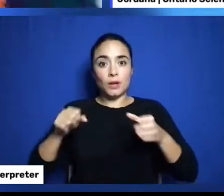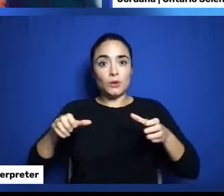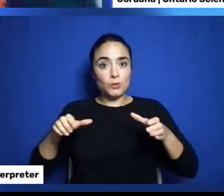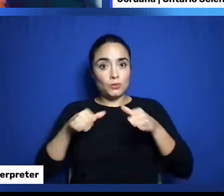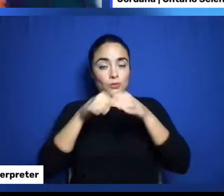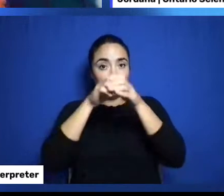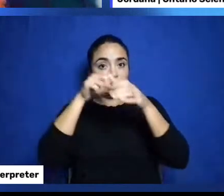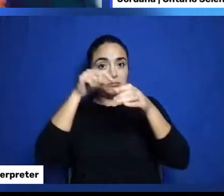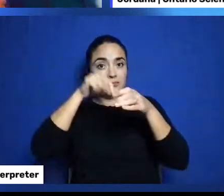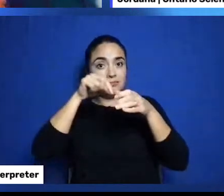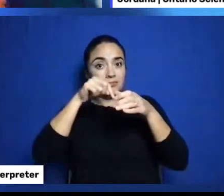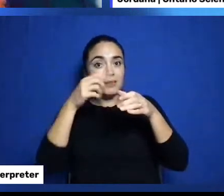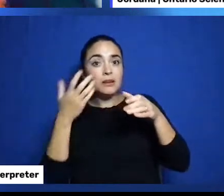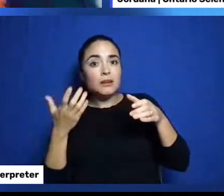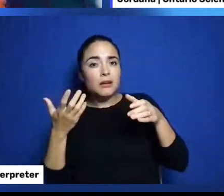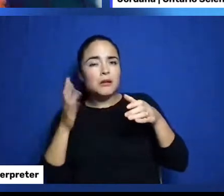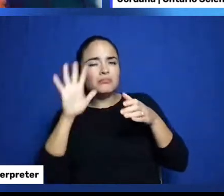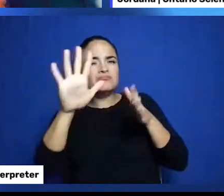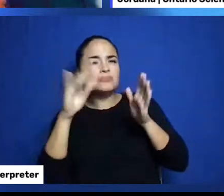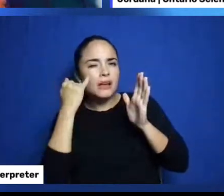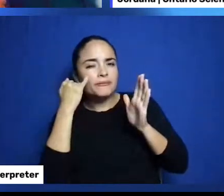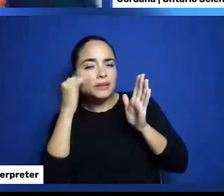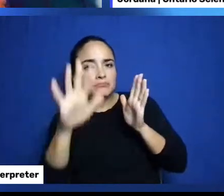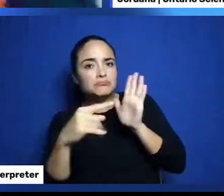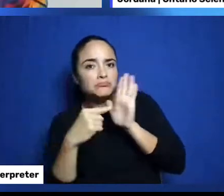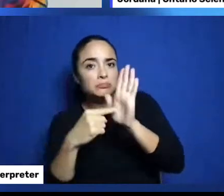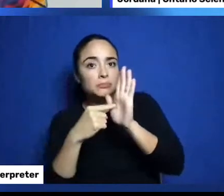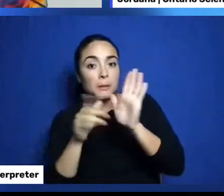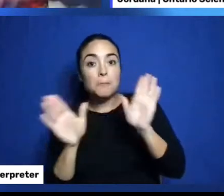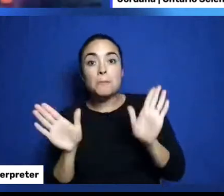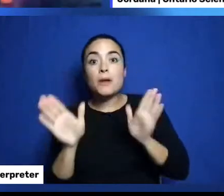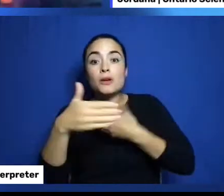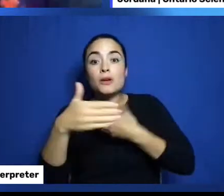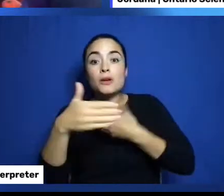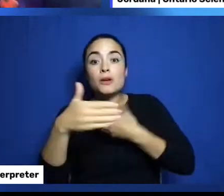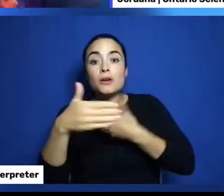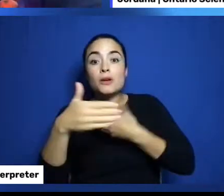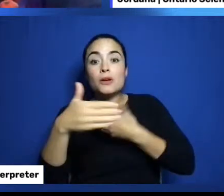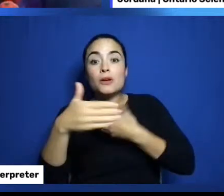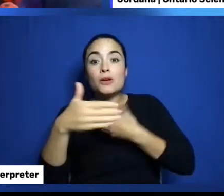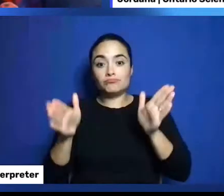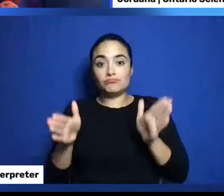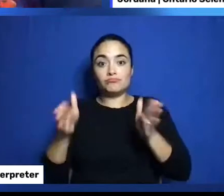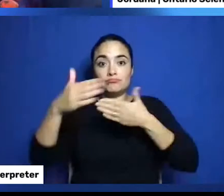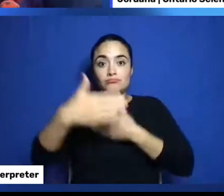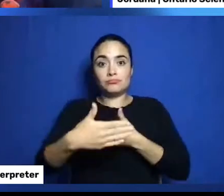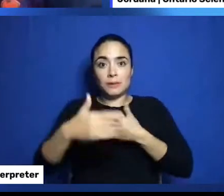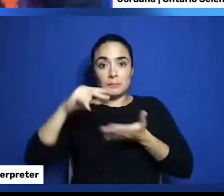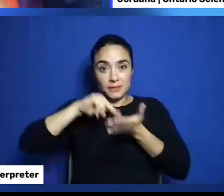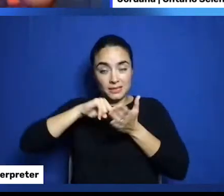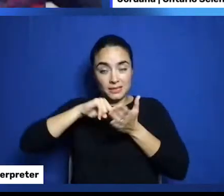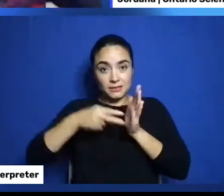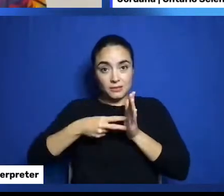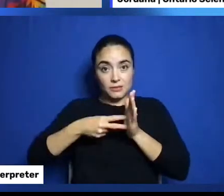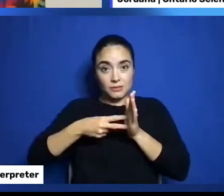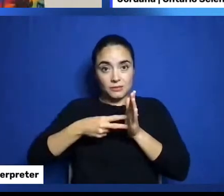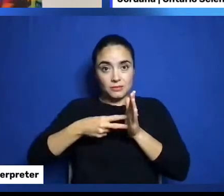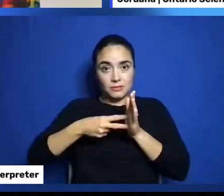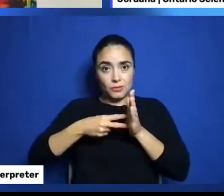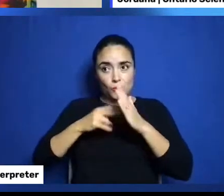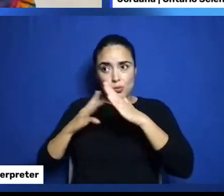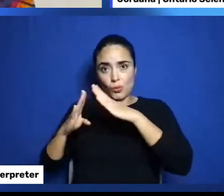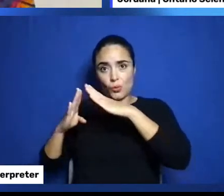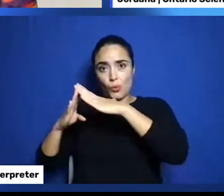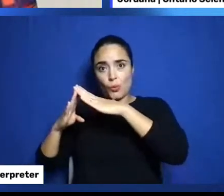rectangular square. The smoke might go up into the corners. And, that's not really good. When it rains. You